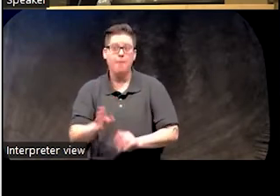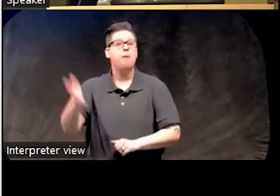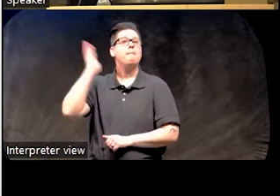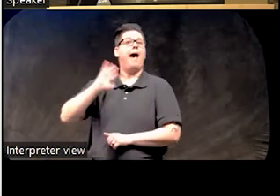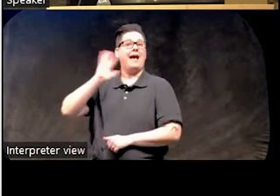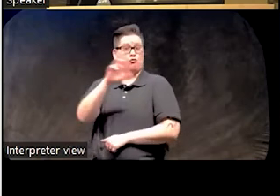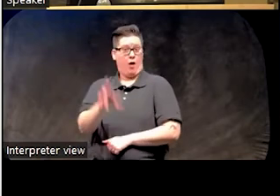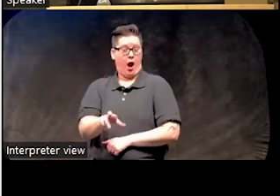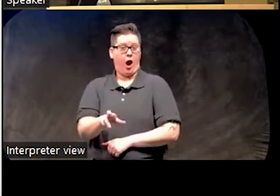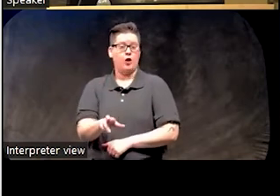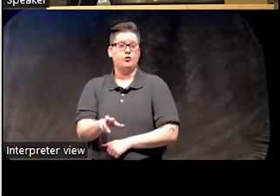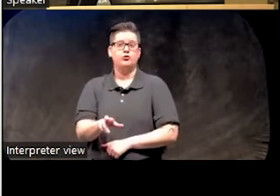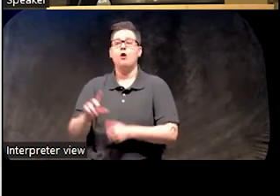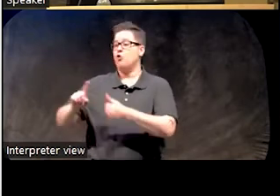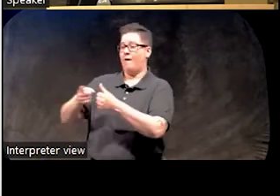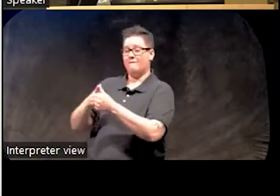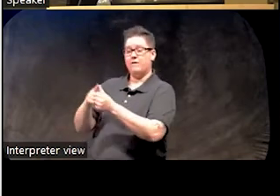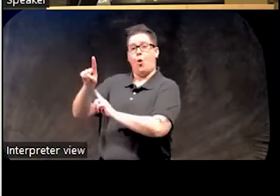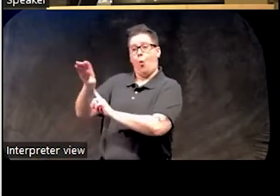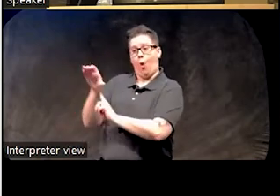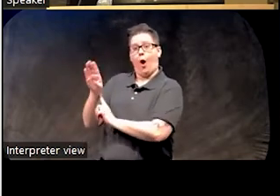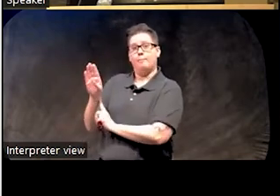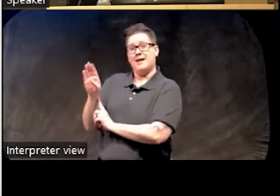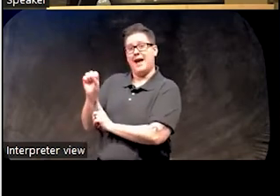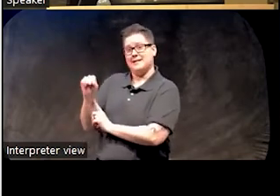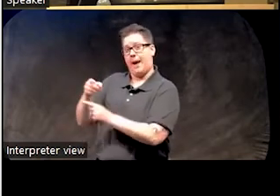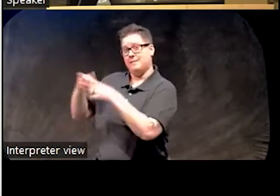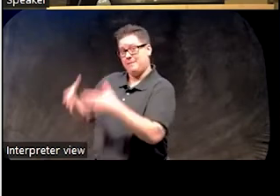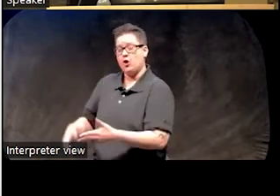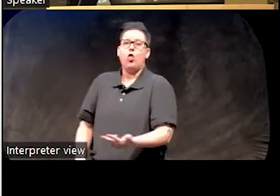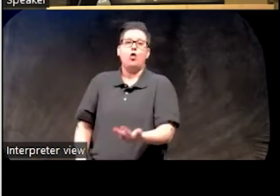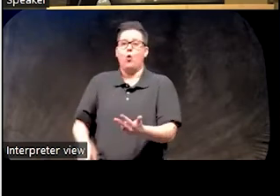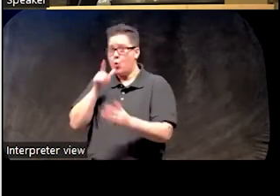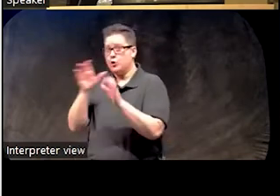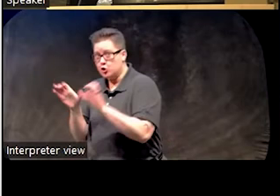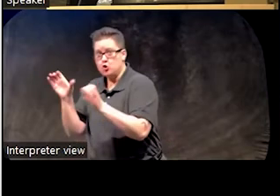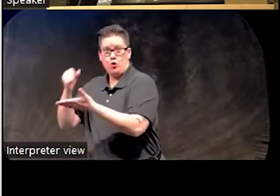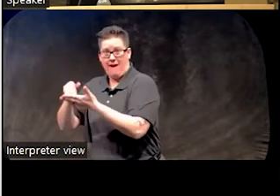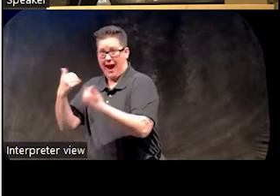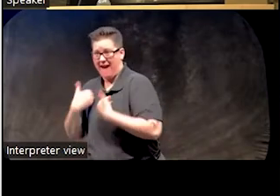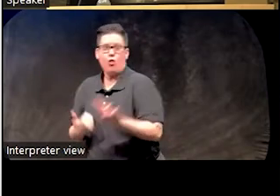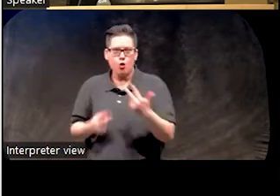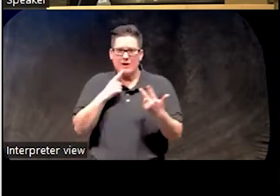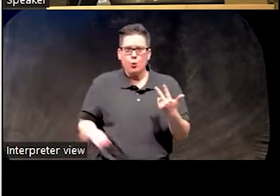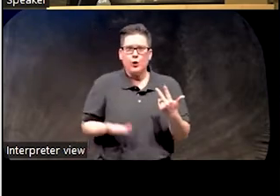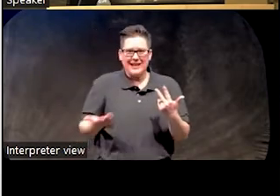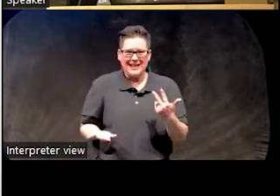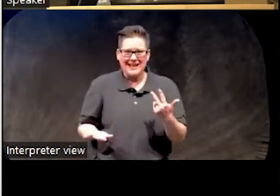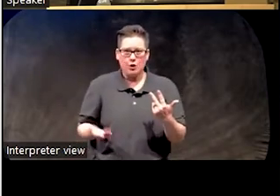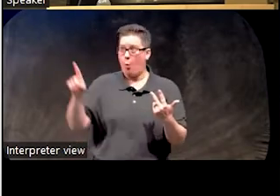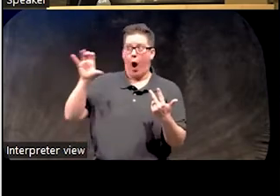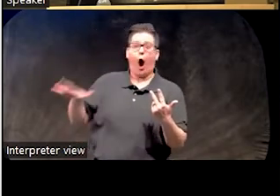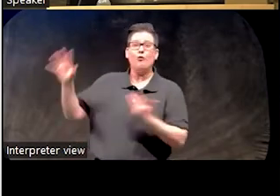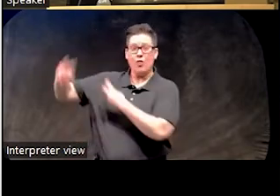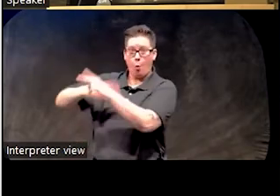Rochester, three of the first 100 BSM specialist certified credentialed were here, three of 100 in